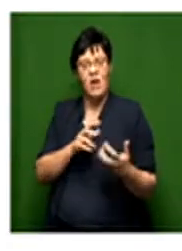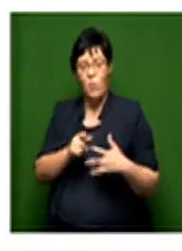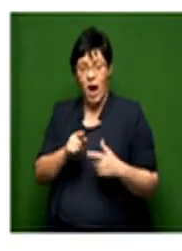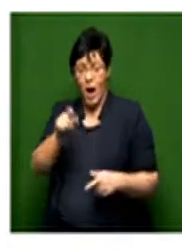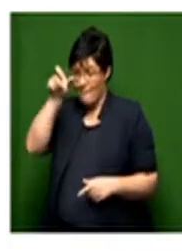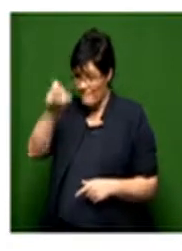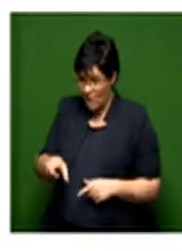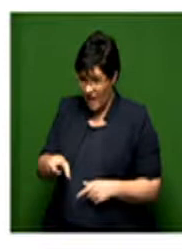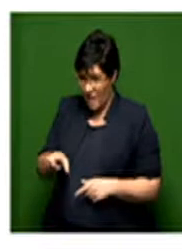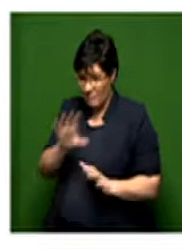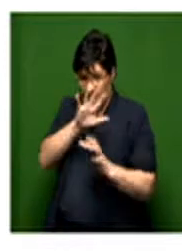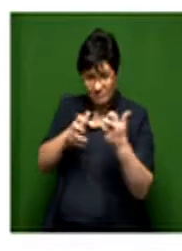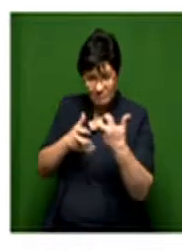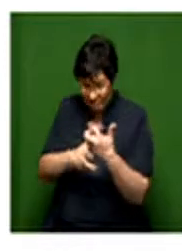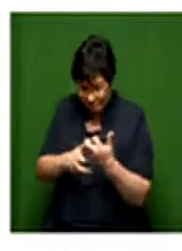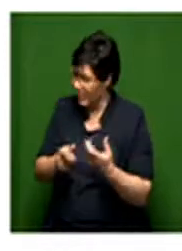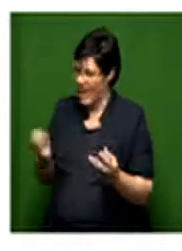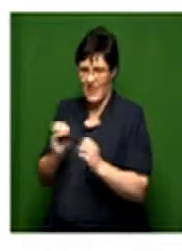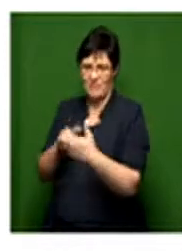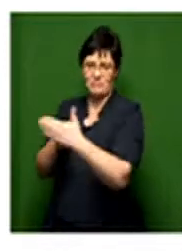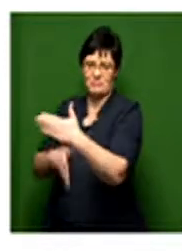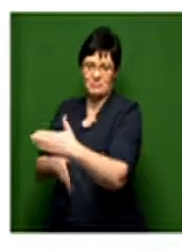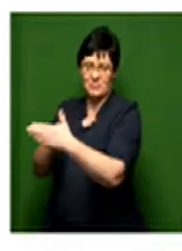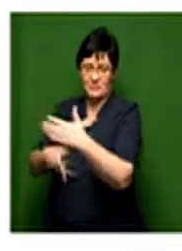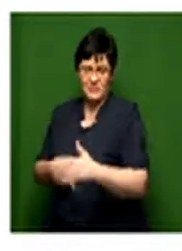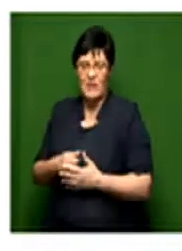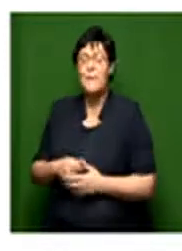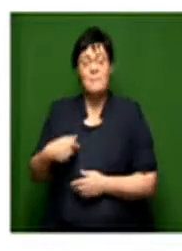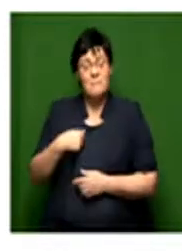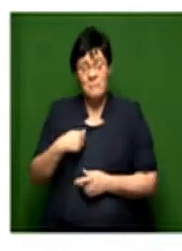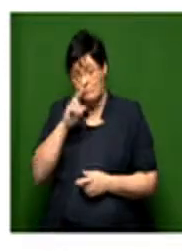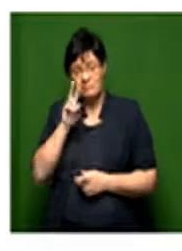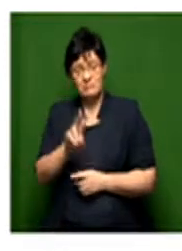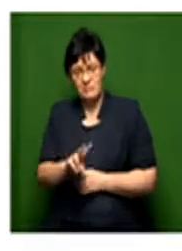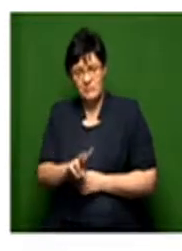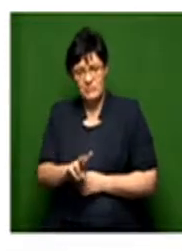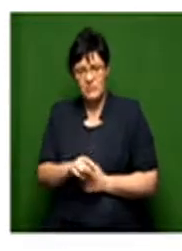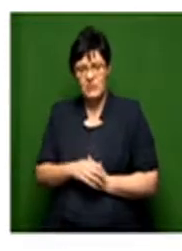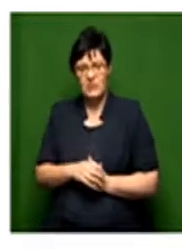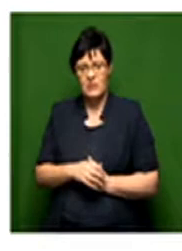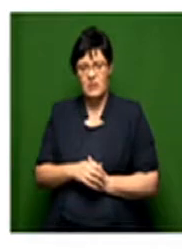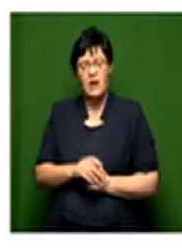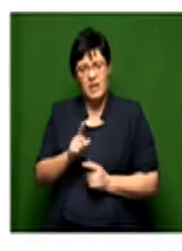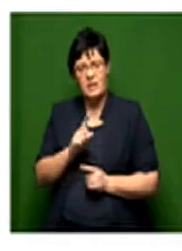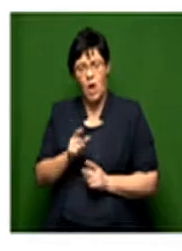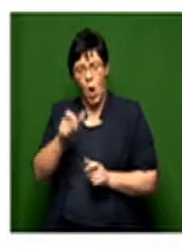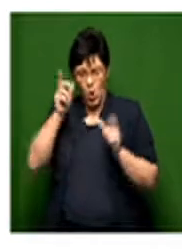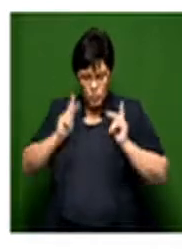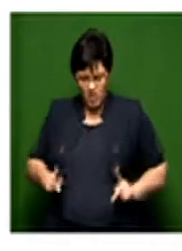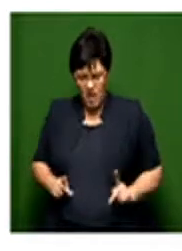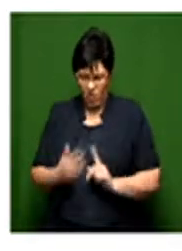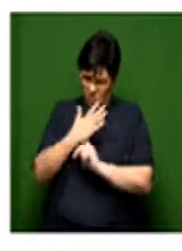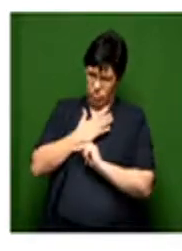stateless person. And so, my take is really that this is a scourge against humanity.